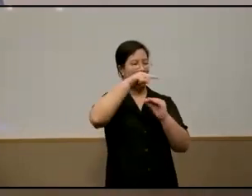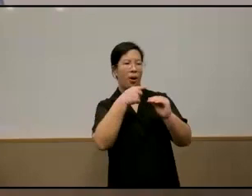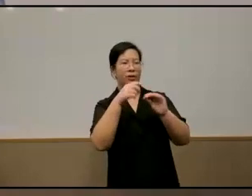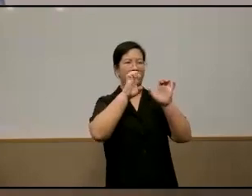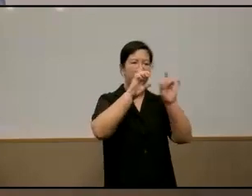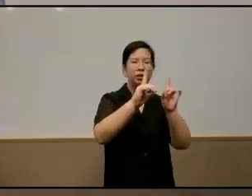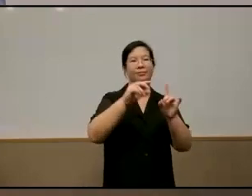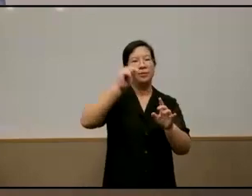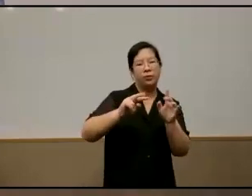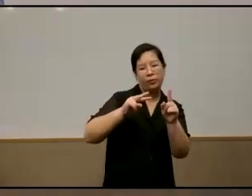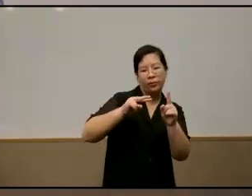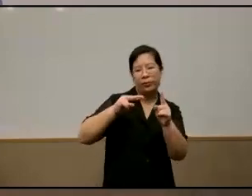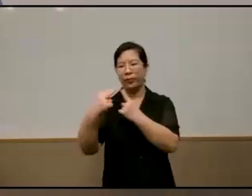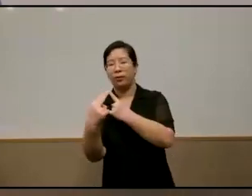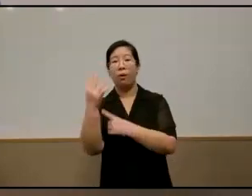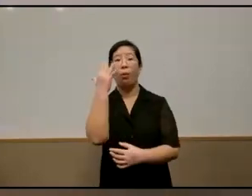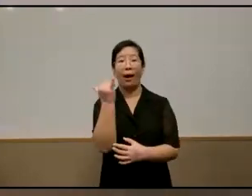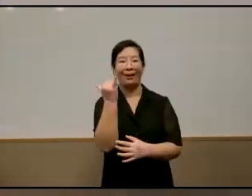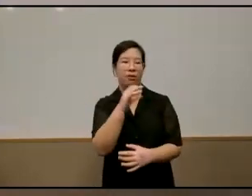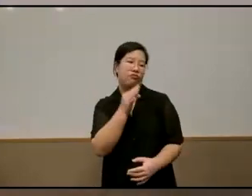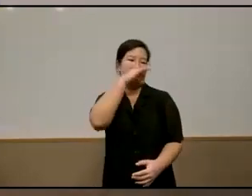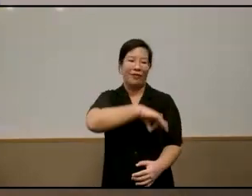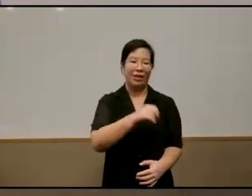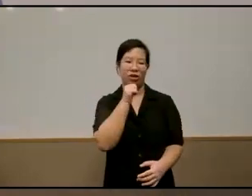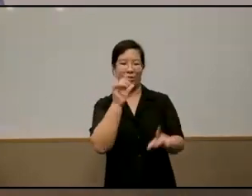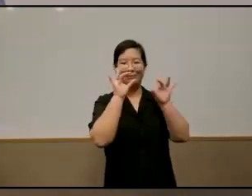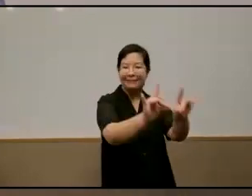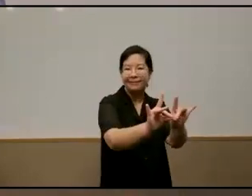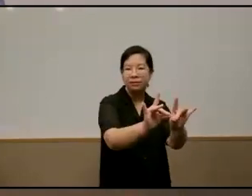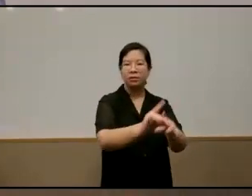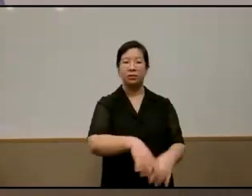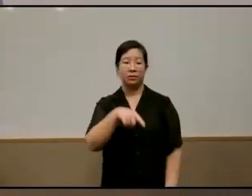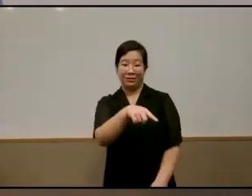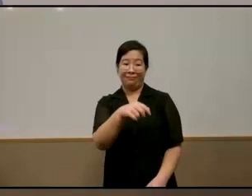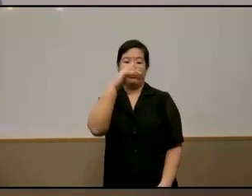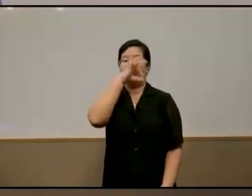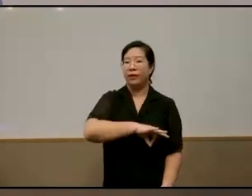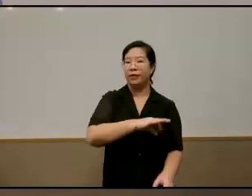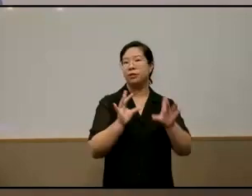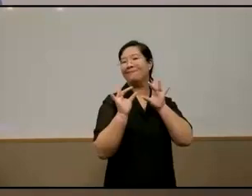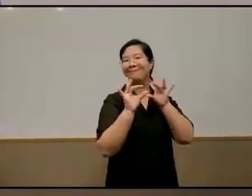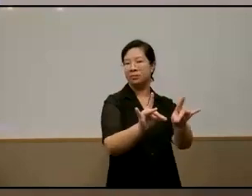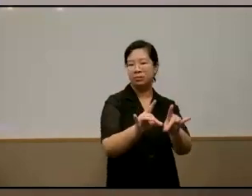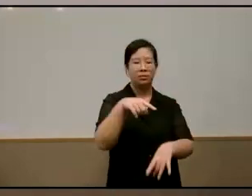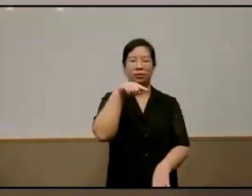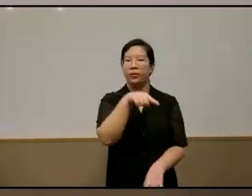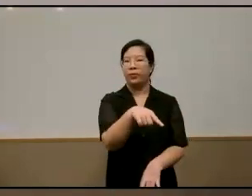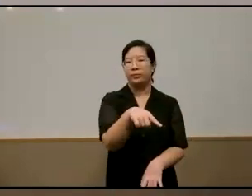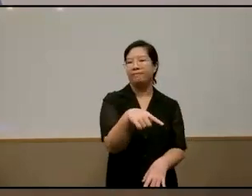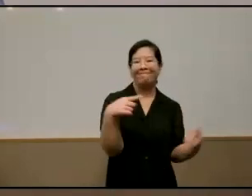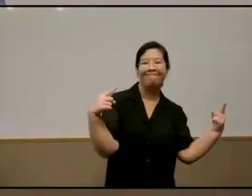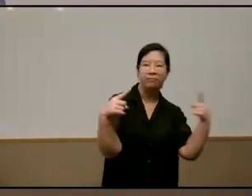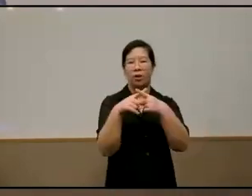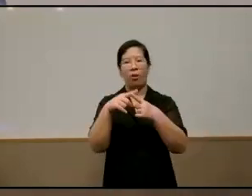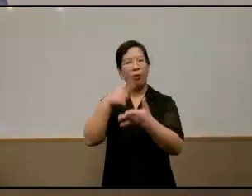so that privileges do not become entrenched the idea of entrenched privilege is something that is an antithesis to what